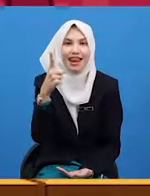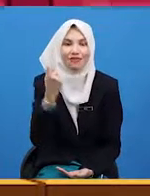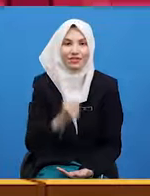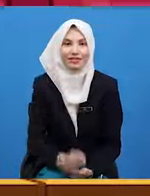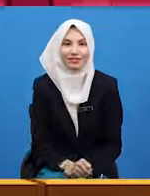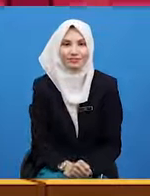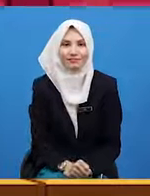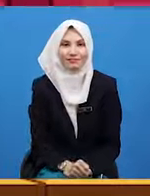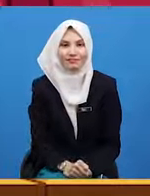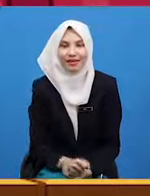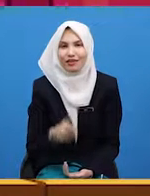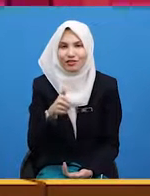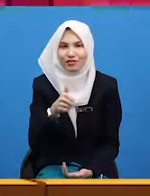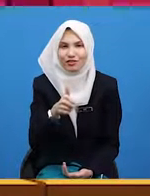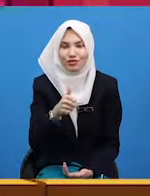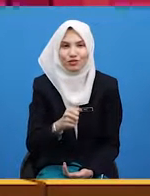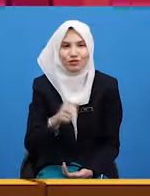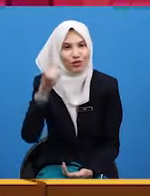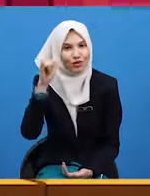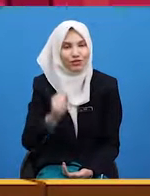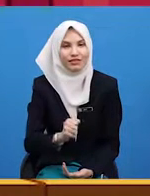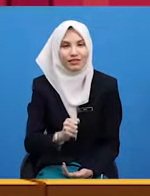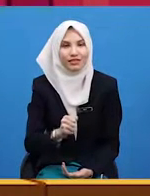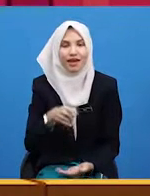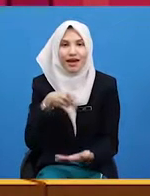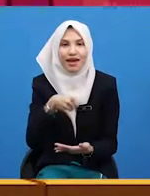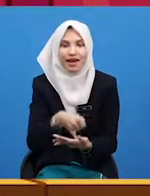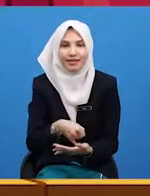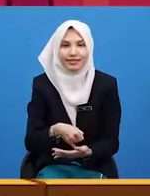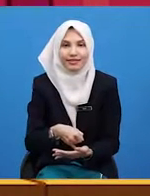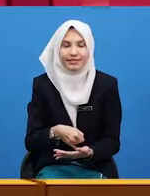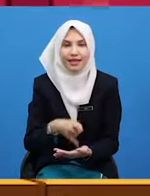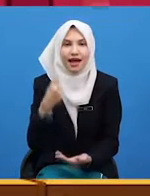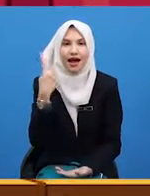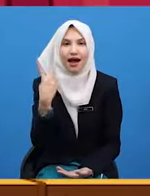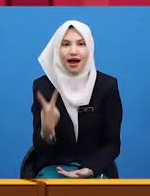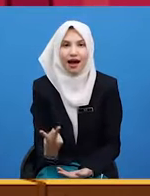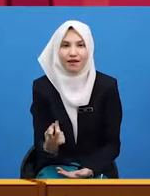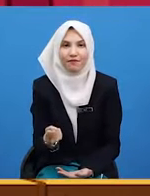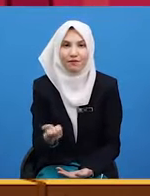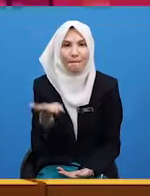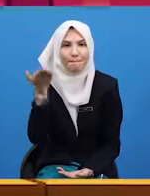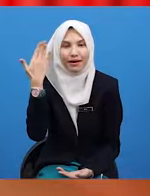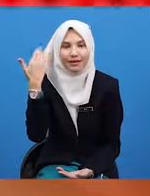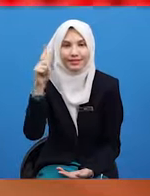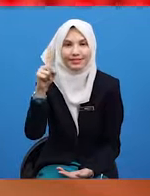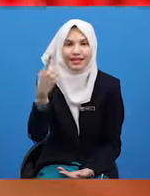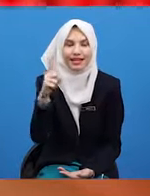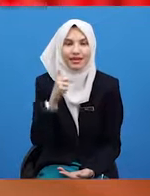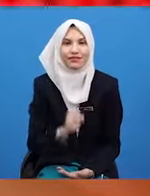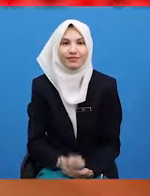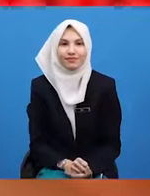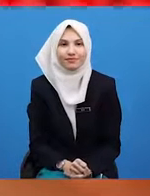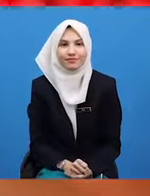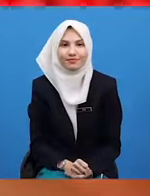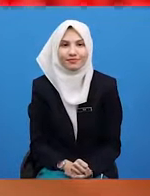YOLO. Outstanding. It's half past eleven. Boys and girls, how about you? I'm pretty